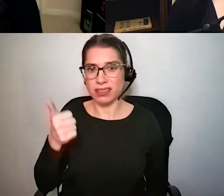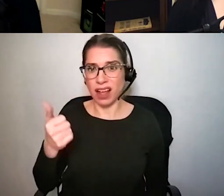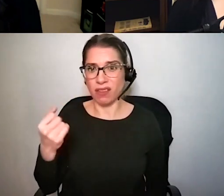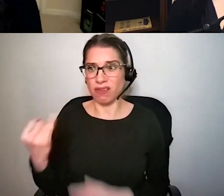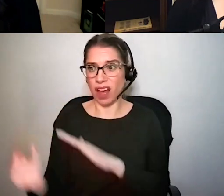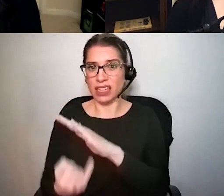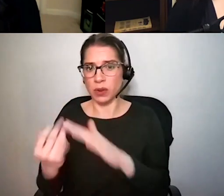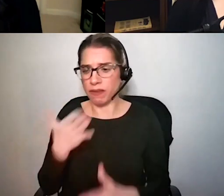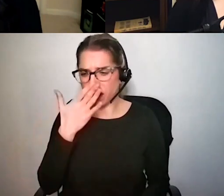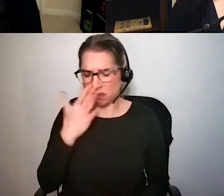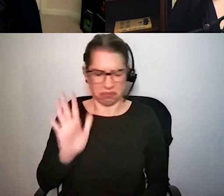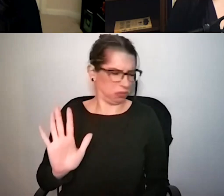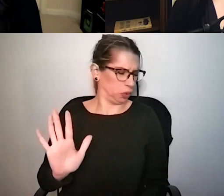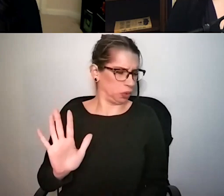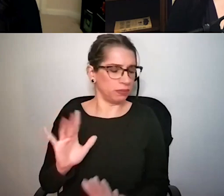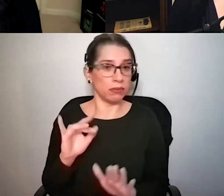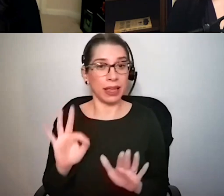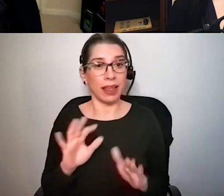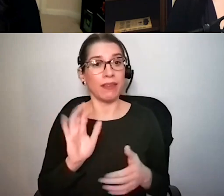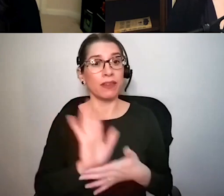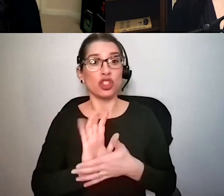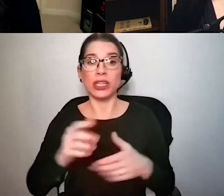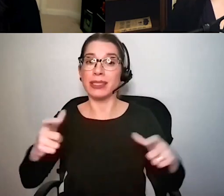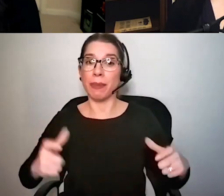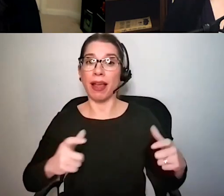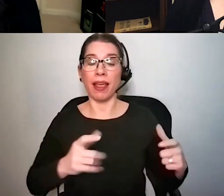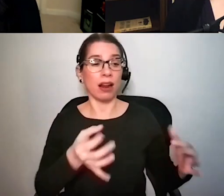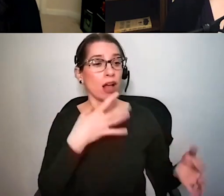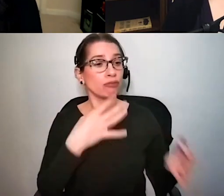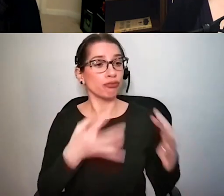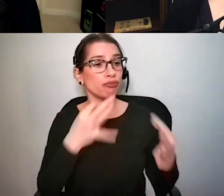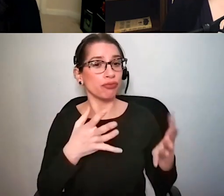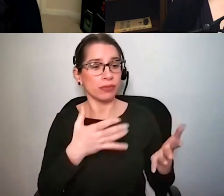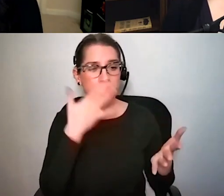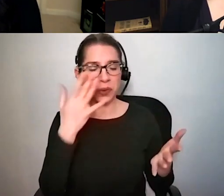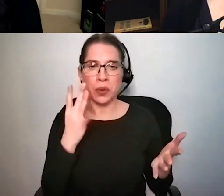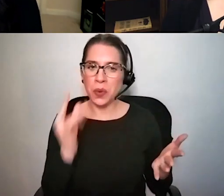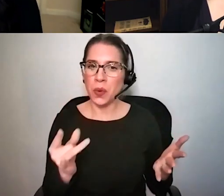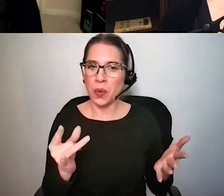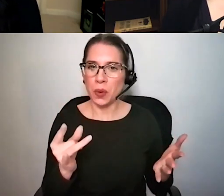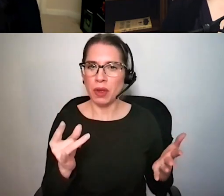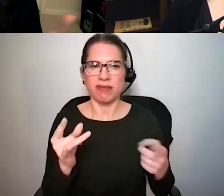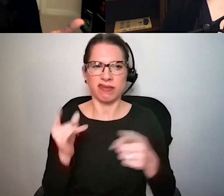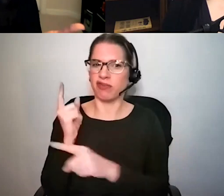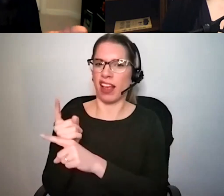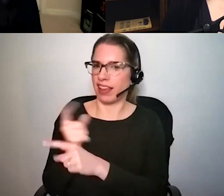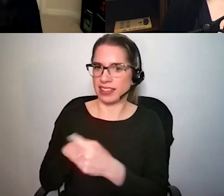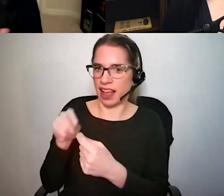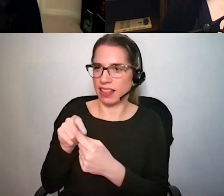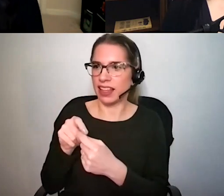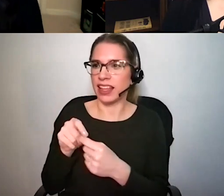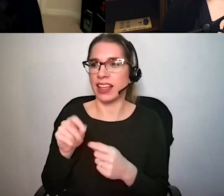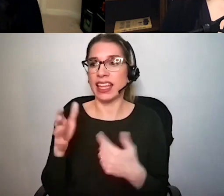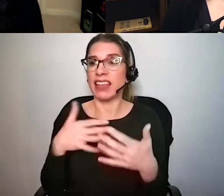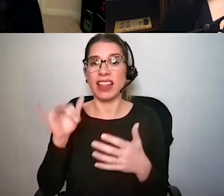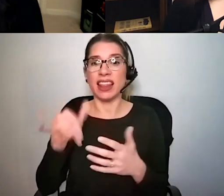having a cheese plate and you like that then it's great exactly yeah and I mean and even then in that case it's